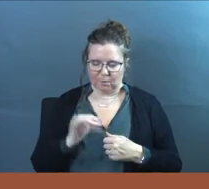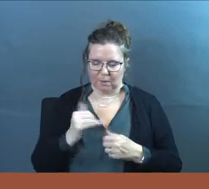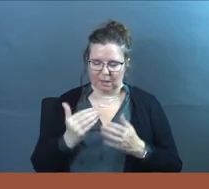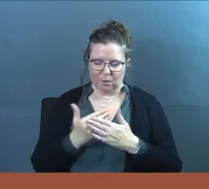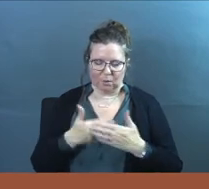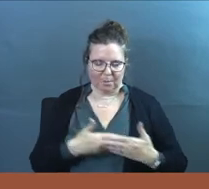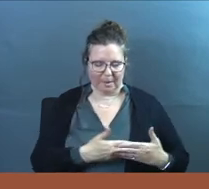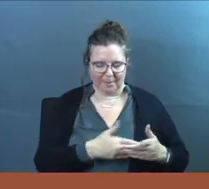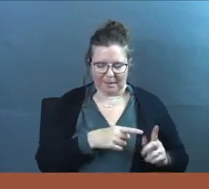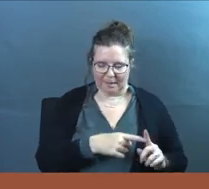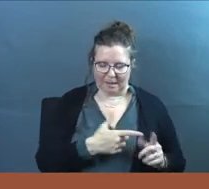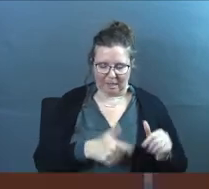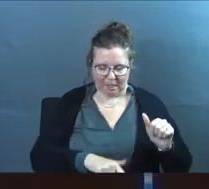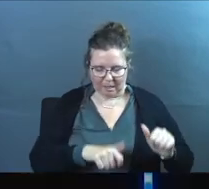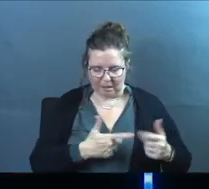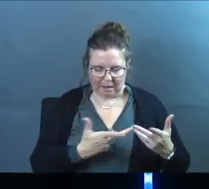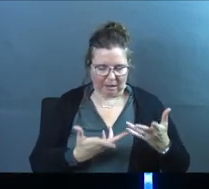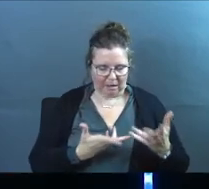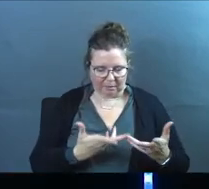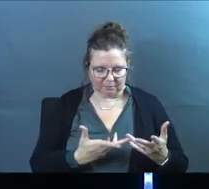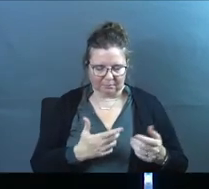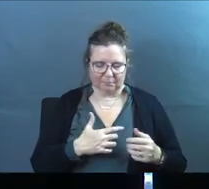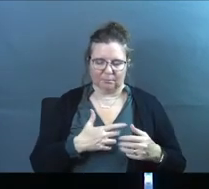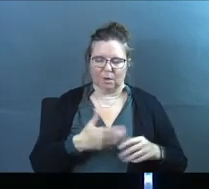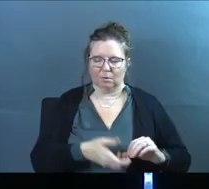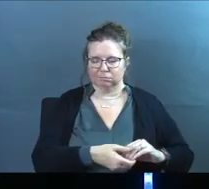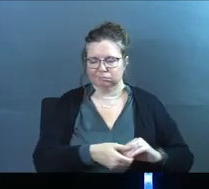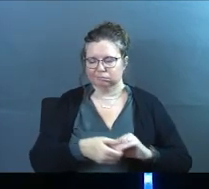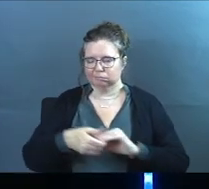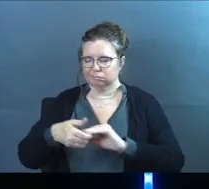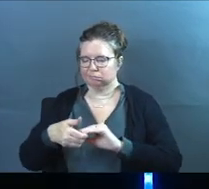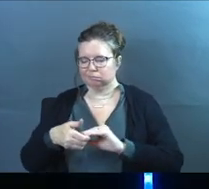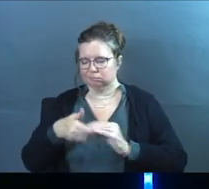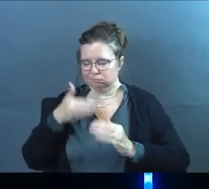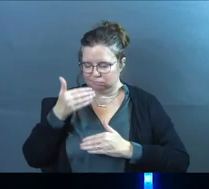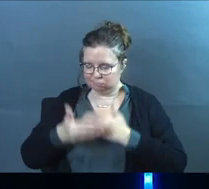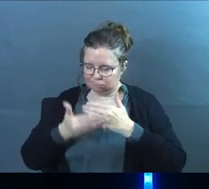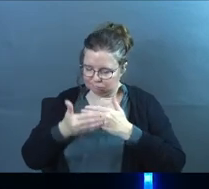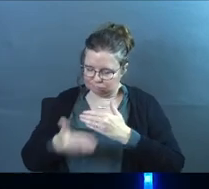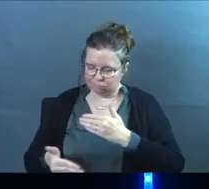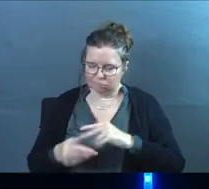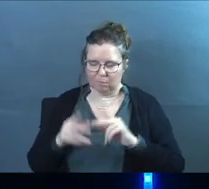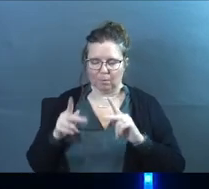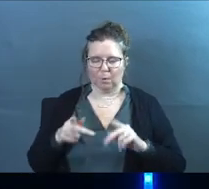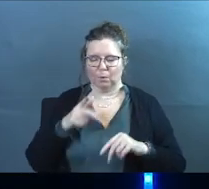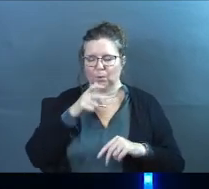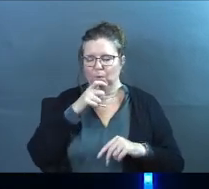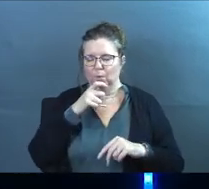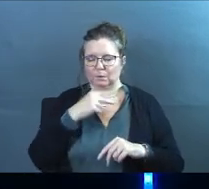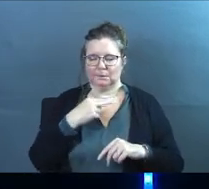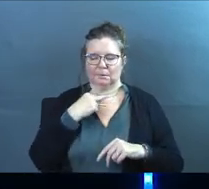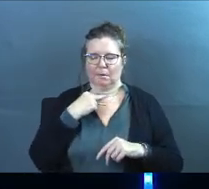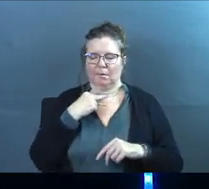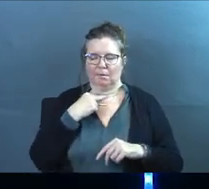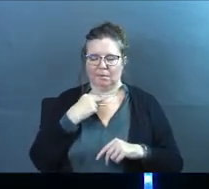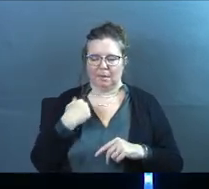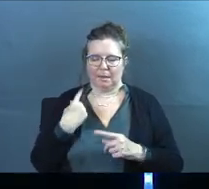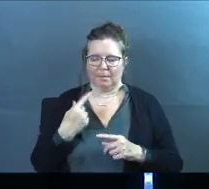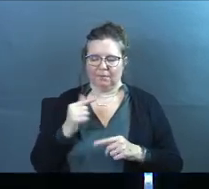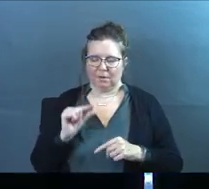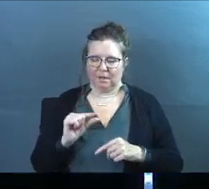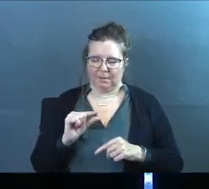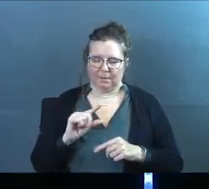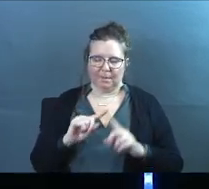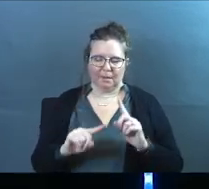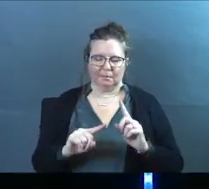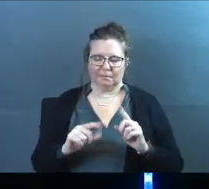We're like the newborn baby who's just like, I don't, I don't know how to do this. Hold our hand as we take these steps and move forward. Or the person who's stuck, God, they've been in it for